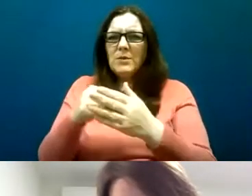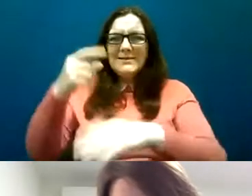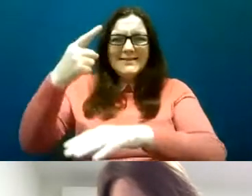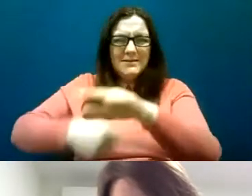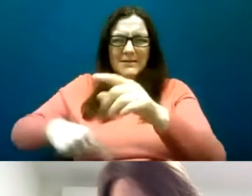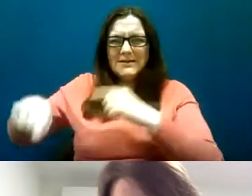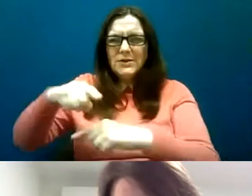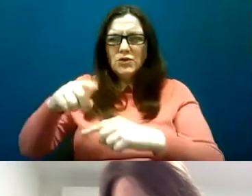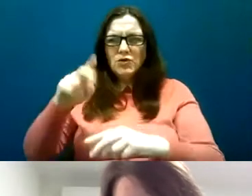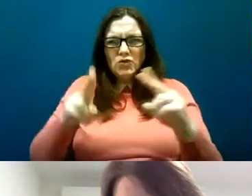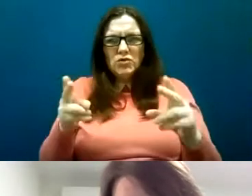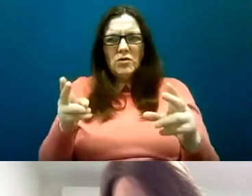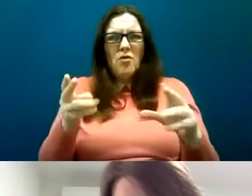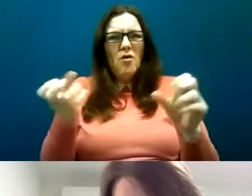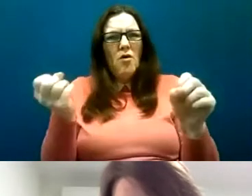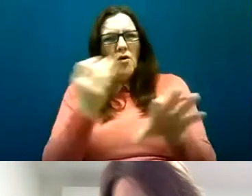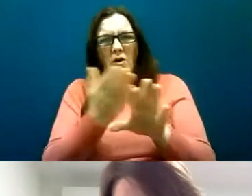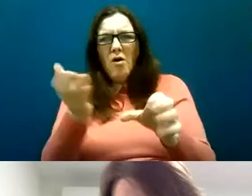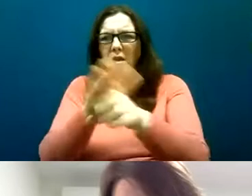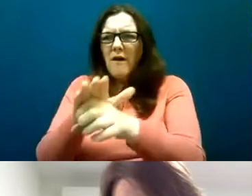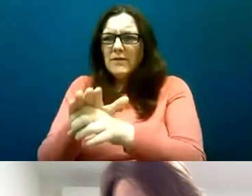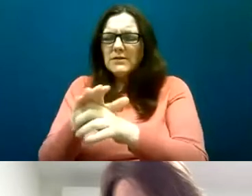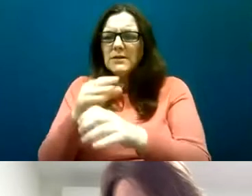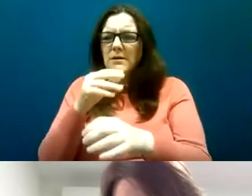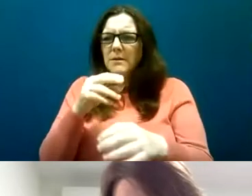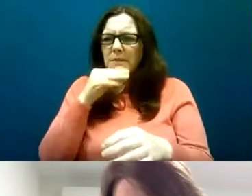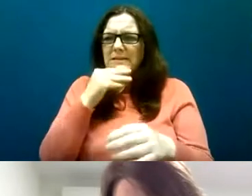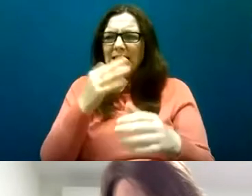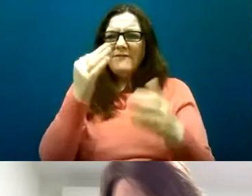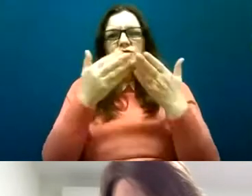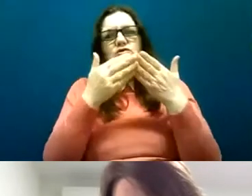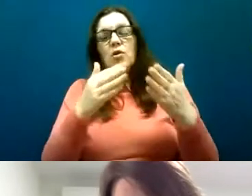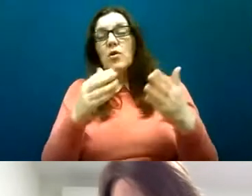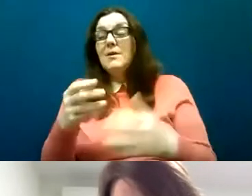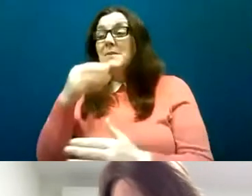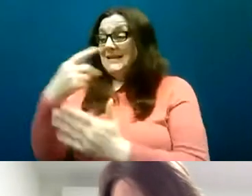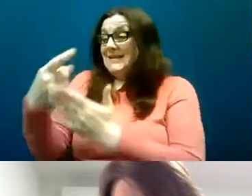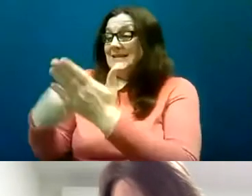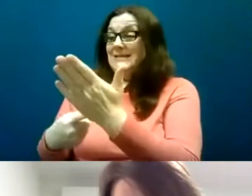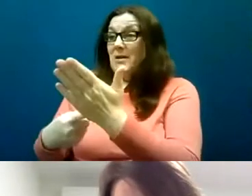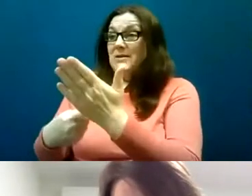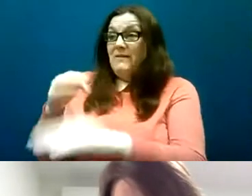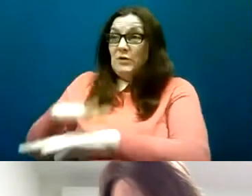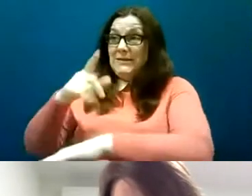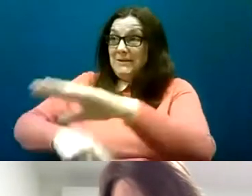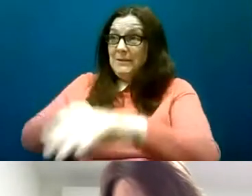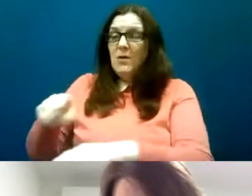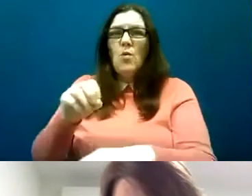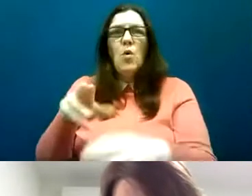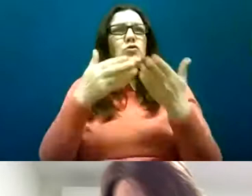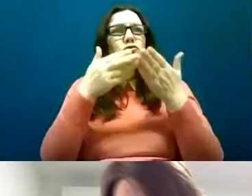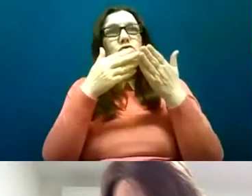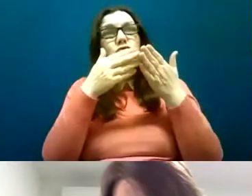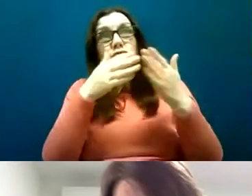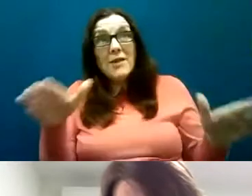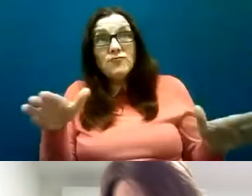cover all persons with disabilities or if it's a generic policy for the public it should be inclusive and include people with